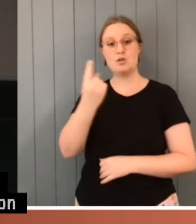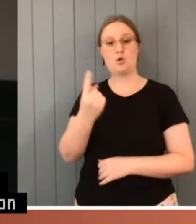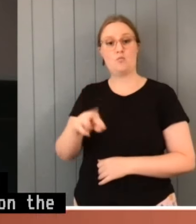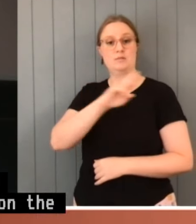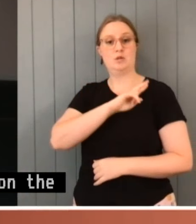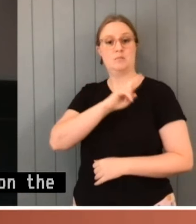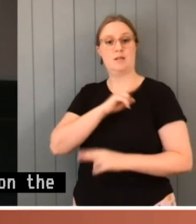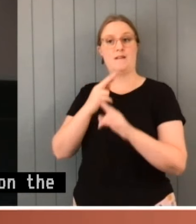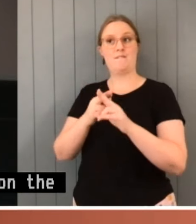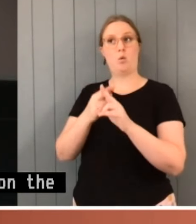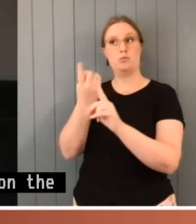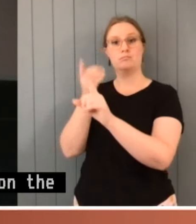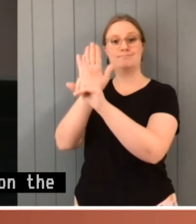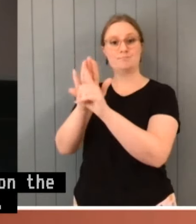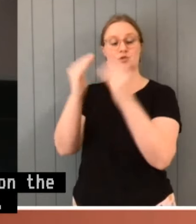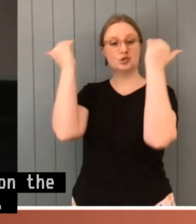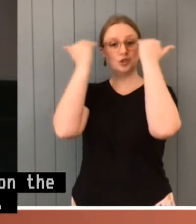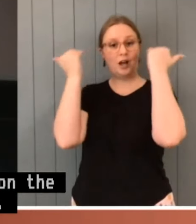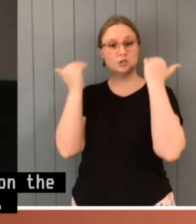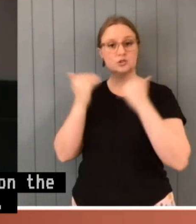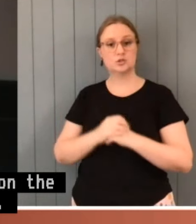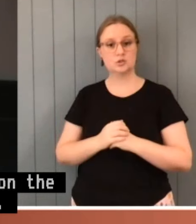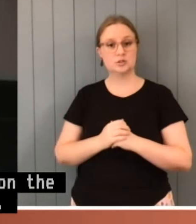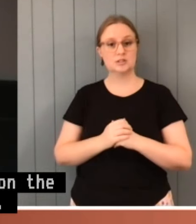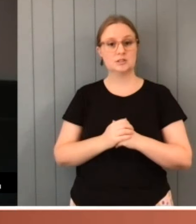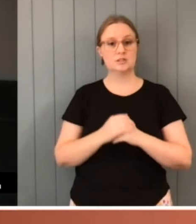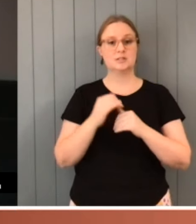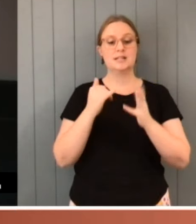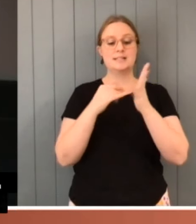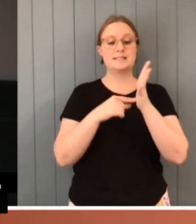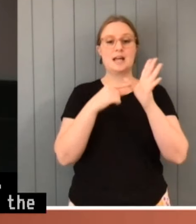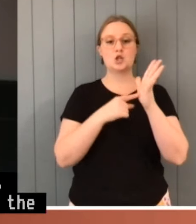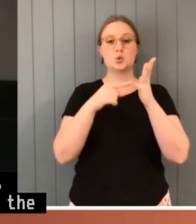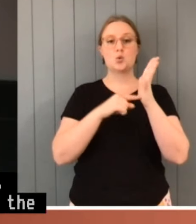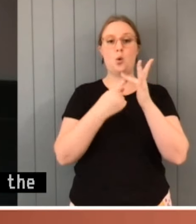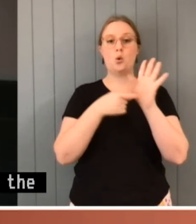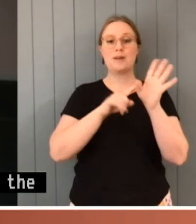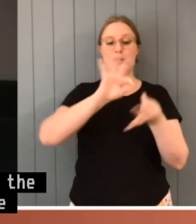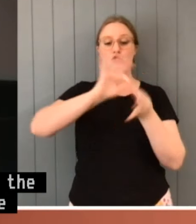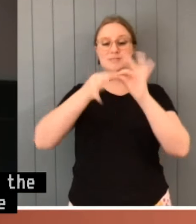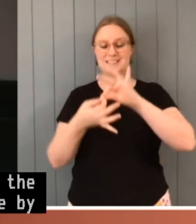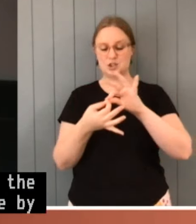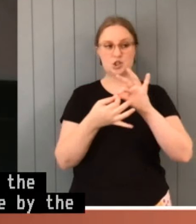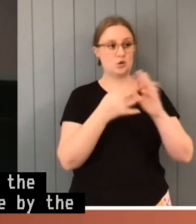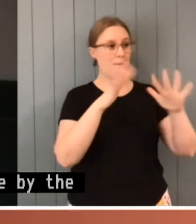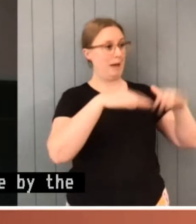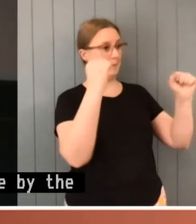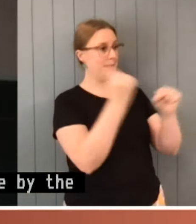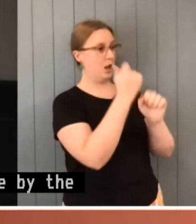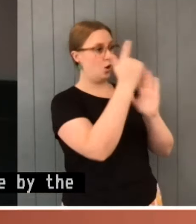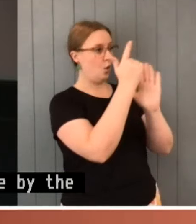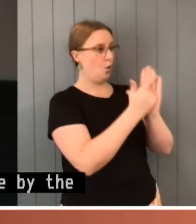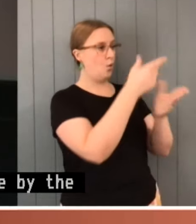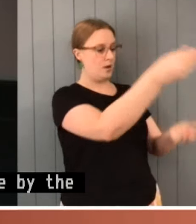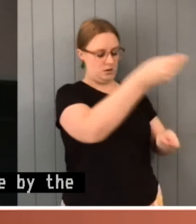Statutory interpretation, the interpretation of laws made by the parliament, lies on the constitutional boundary between the lawmaking